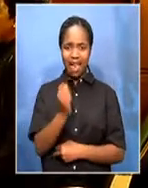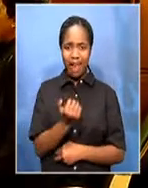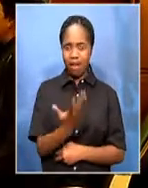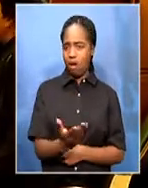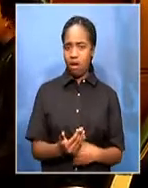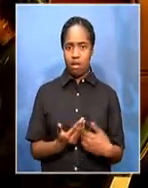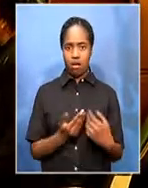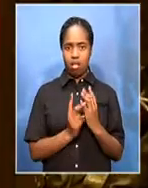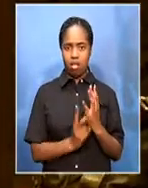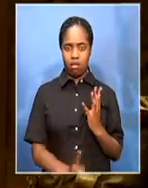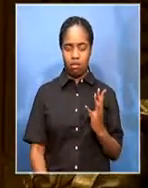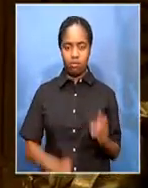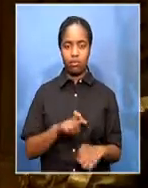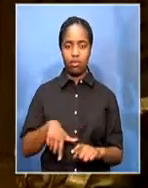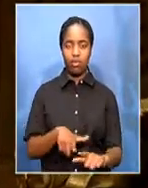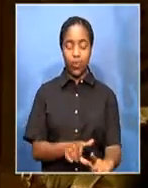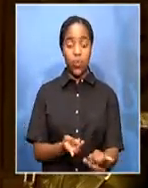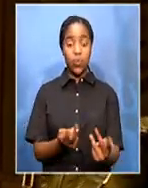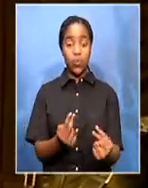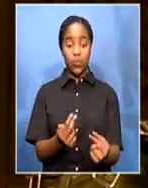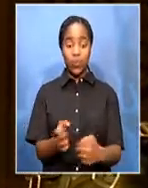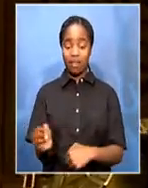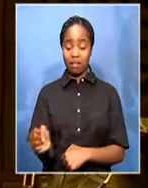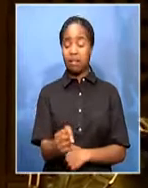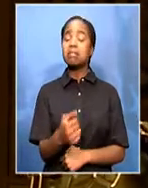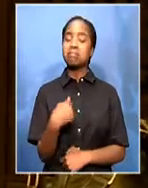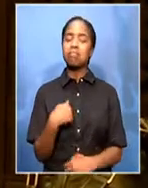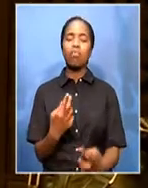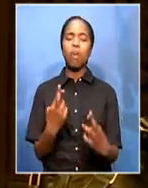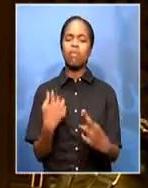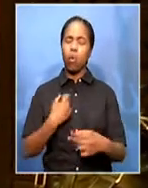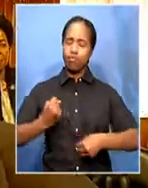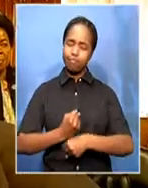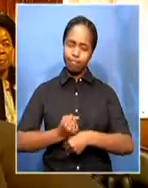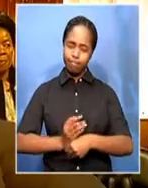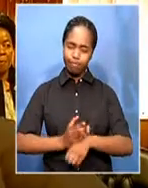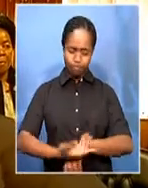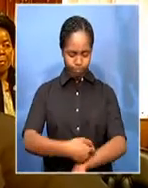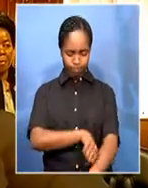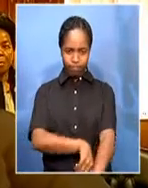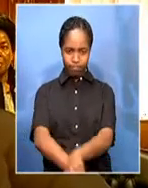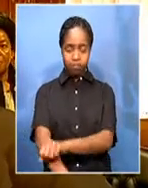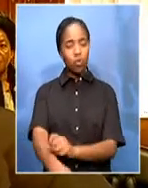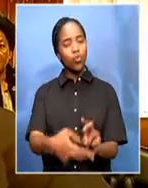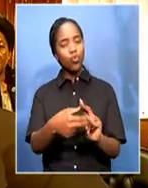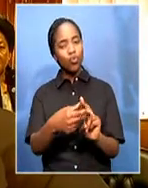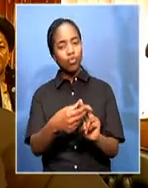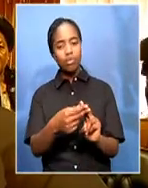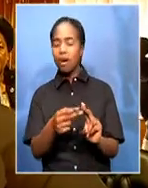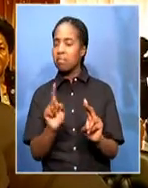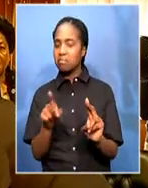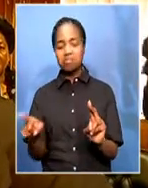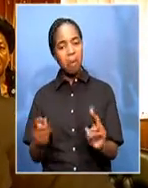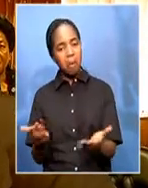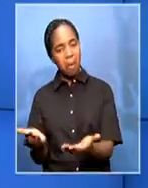awarded by the Limpopo government. The new premier is promising swift action. Opposition parties and unions have welcomed his